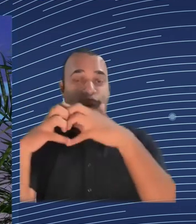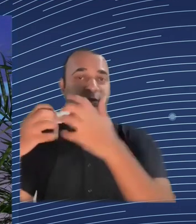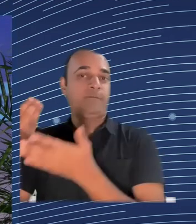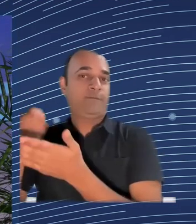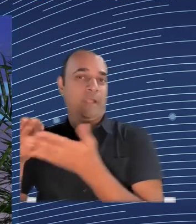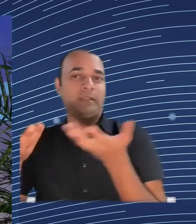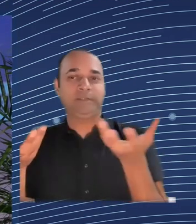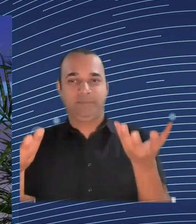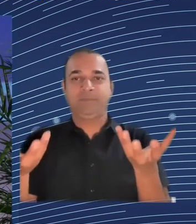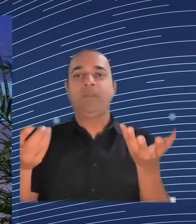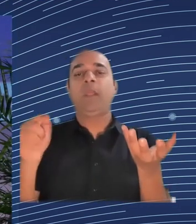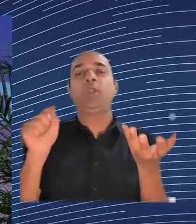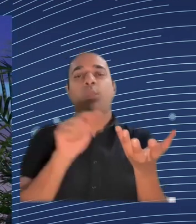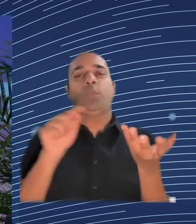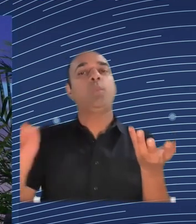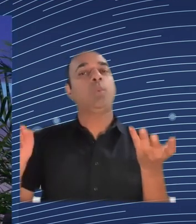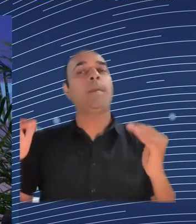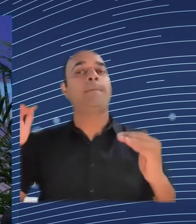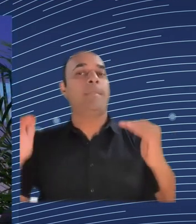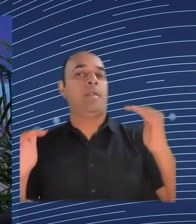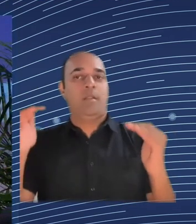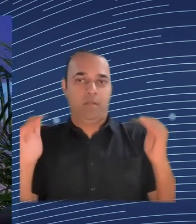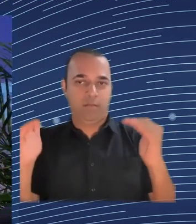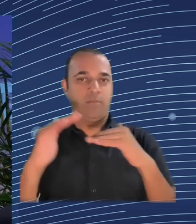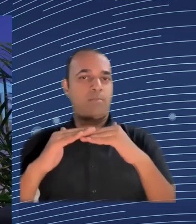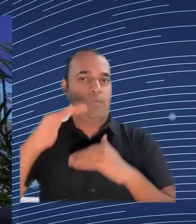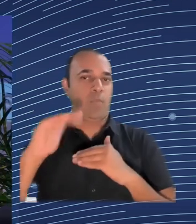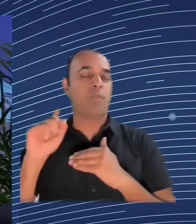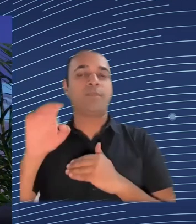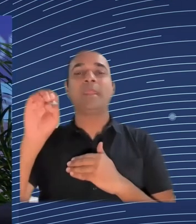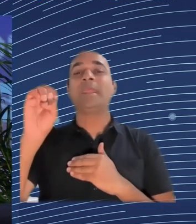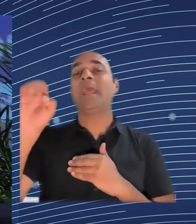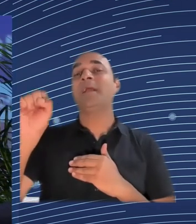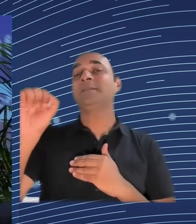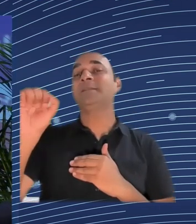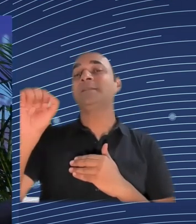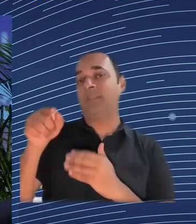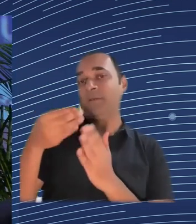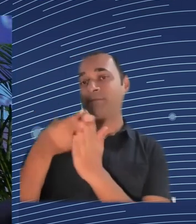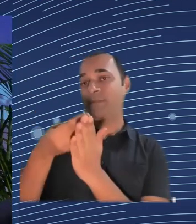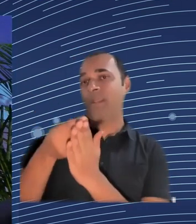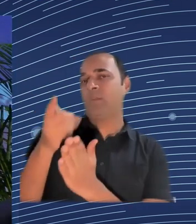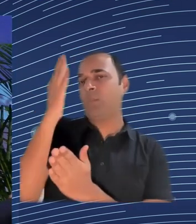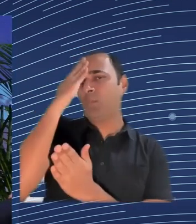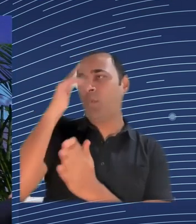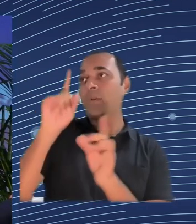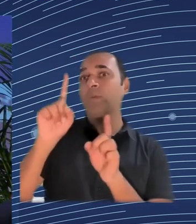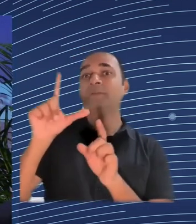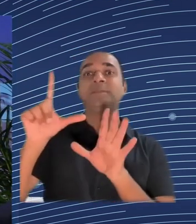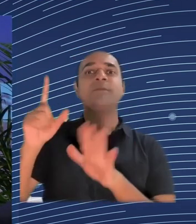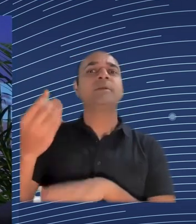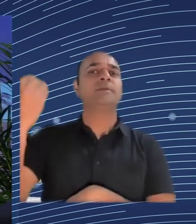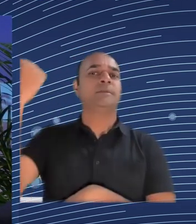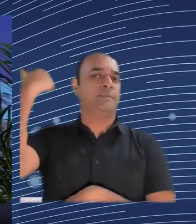aspect, the public health of our labor force, screening programs. Yes. We negotiated using